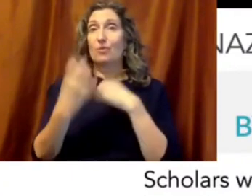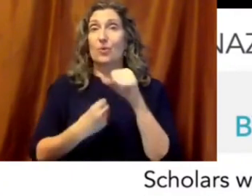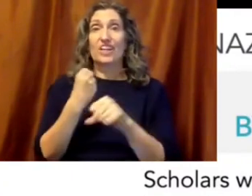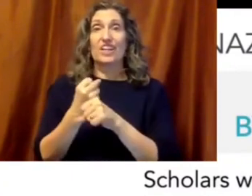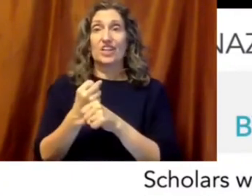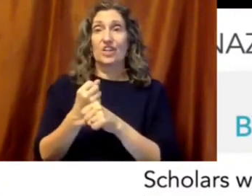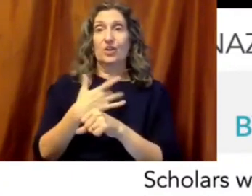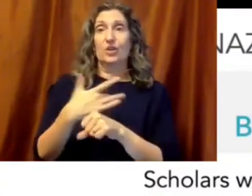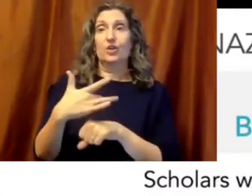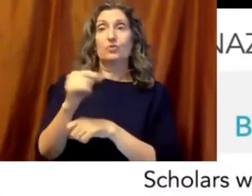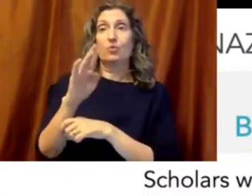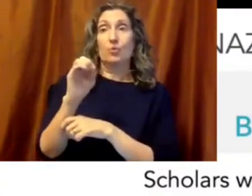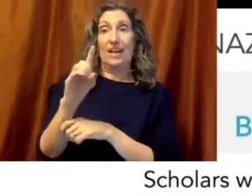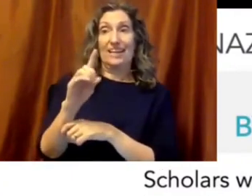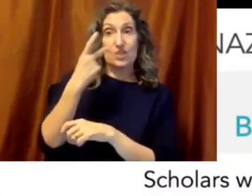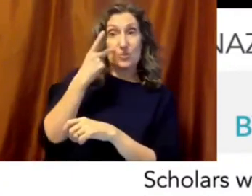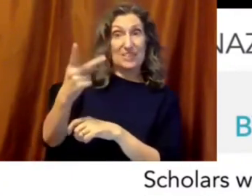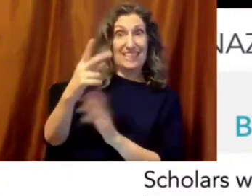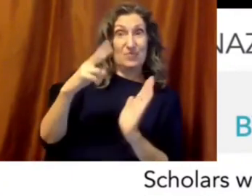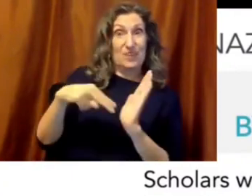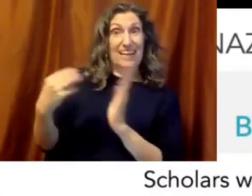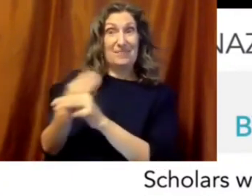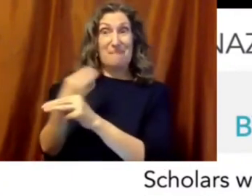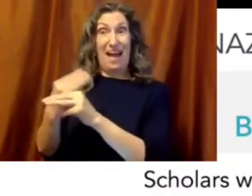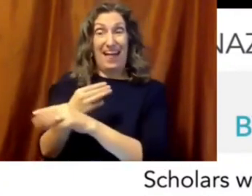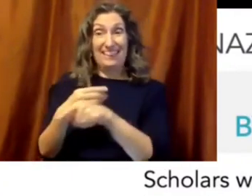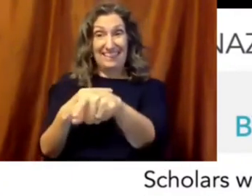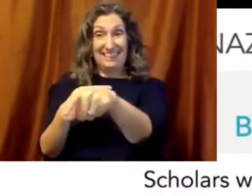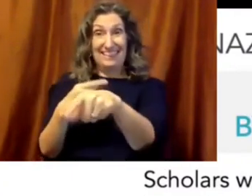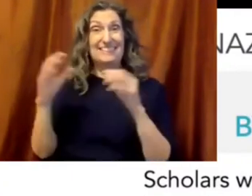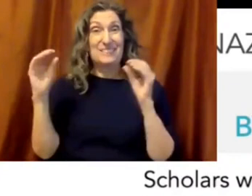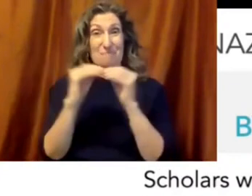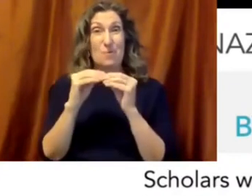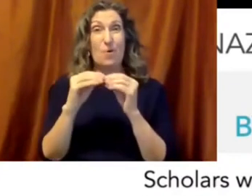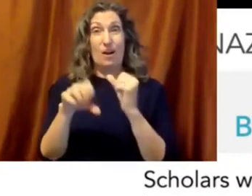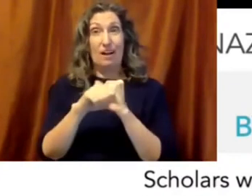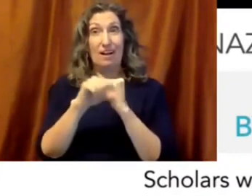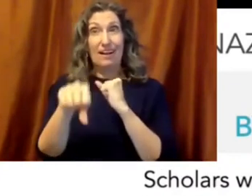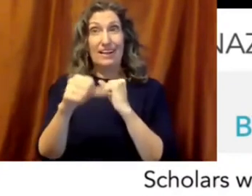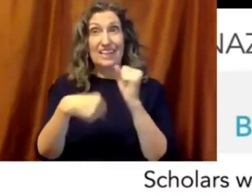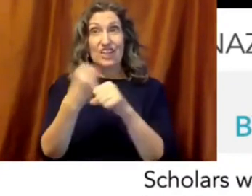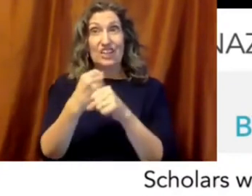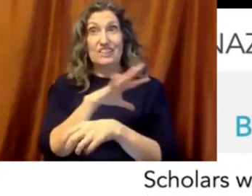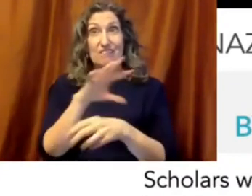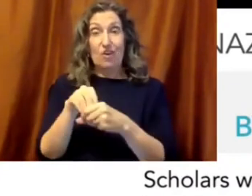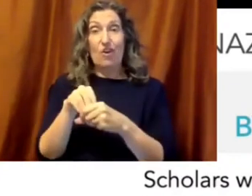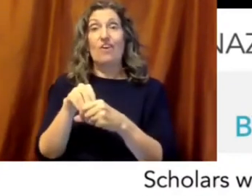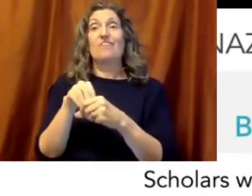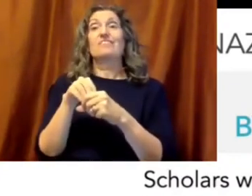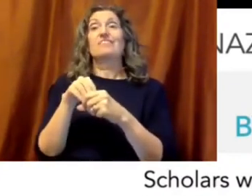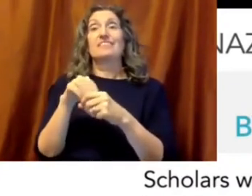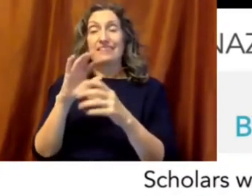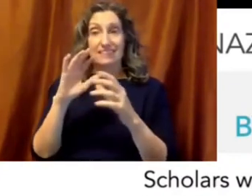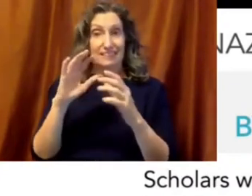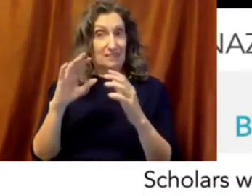seeing is the longer NAS scholars are in NAS, the better they do in reading and math. In fact, when they come to us,